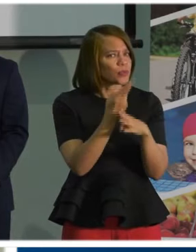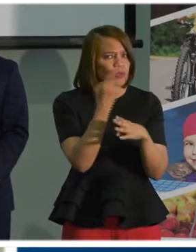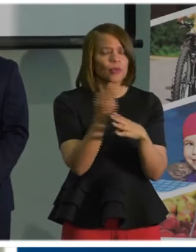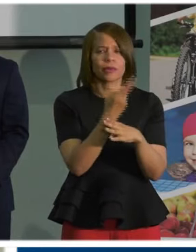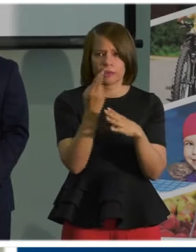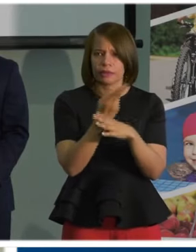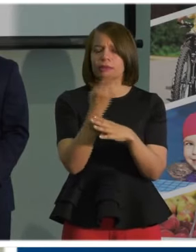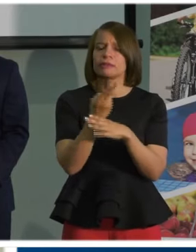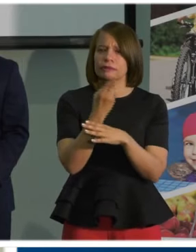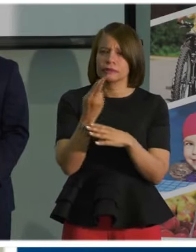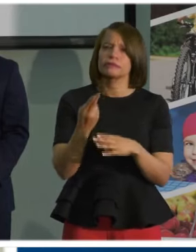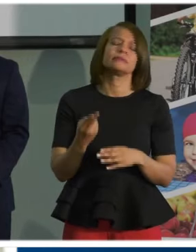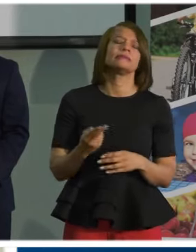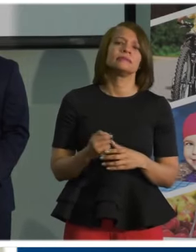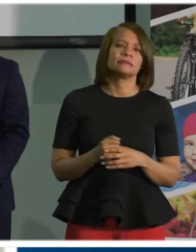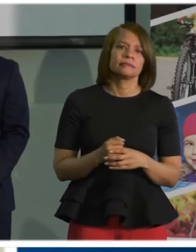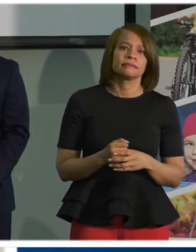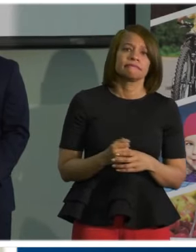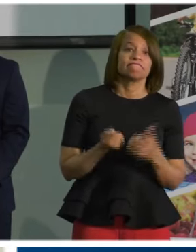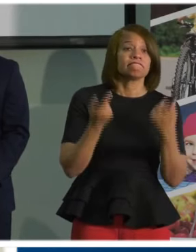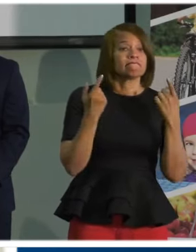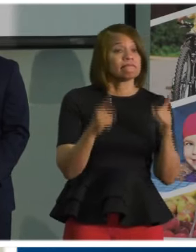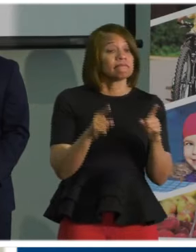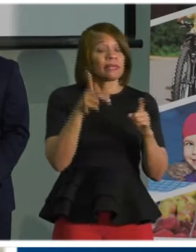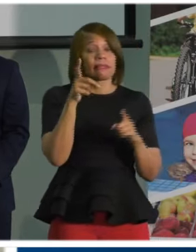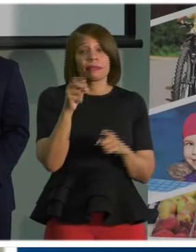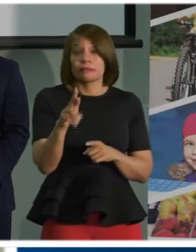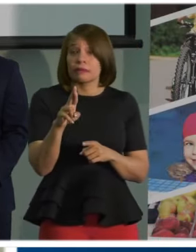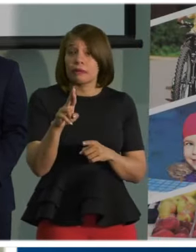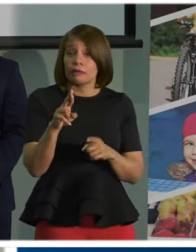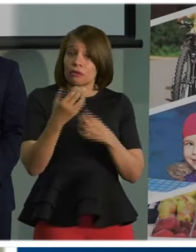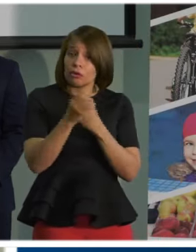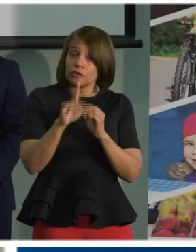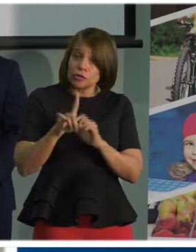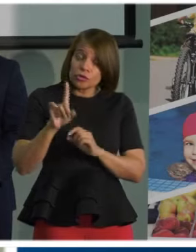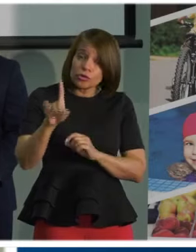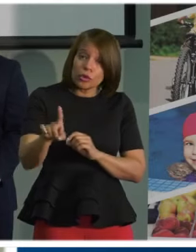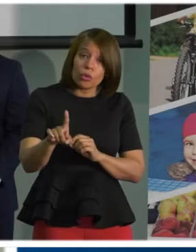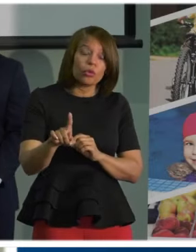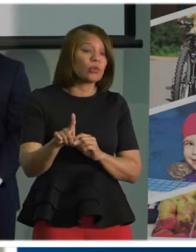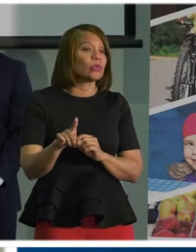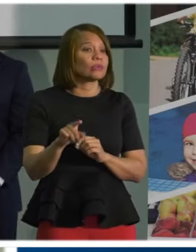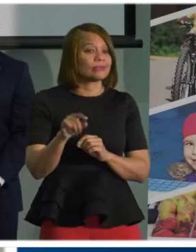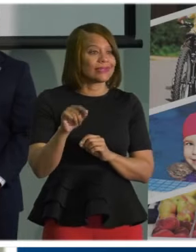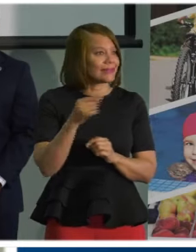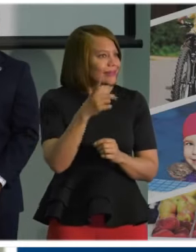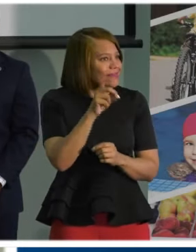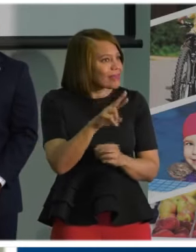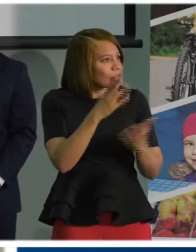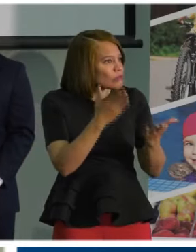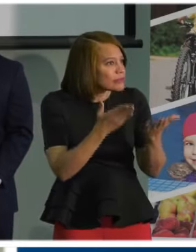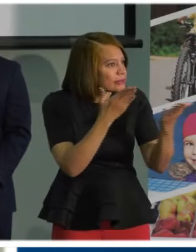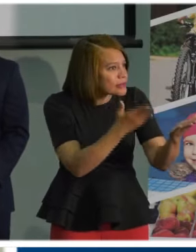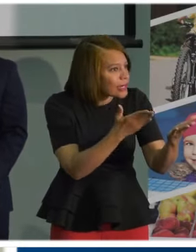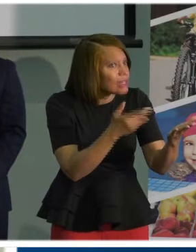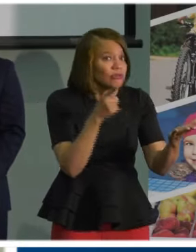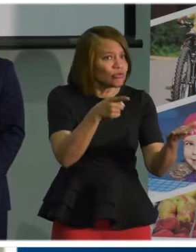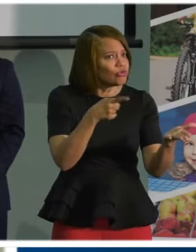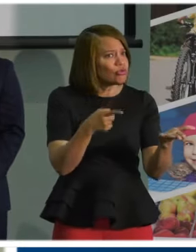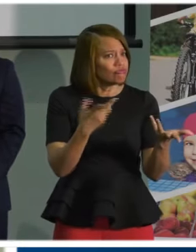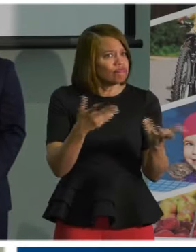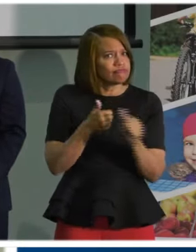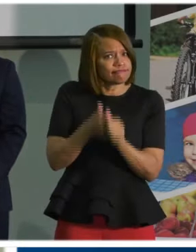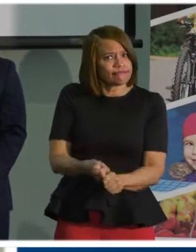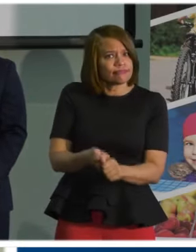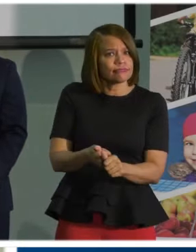You know, quite frankly, when you go to the doctor and they give you a suggestion, you follow that. You take